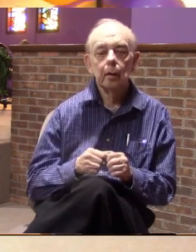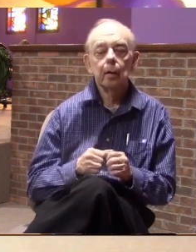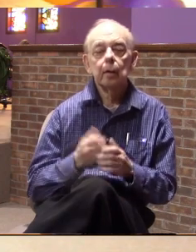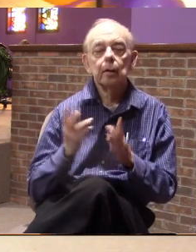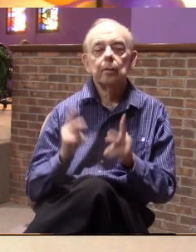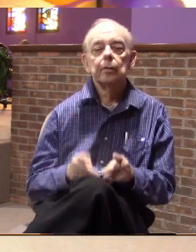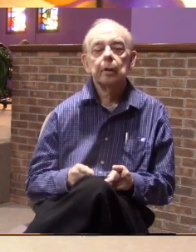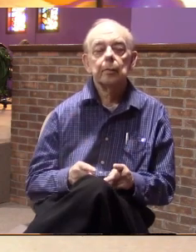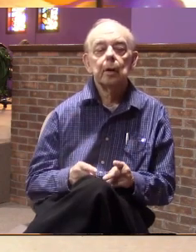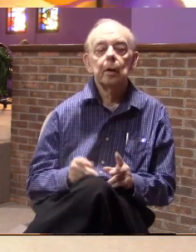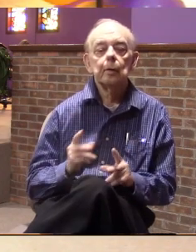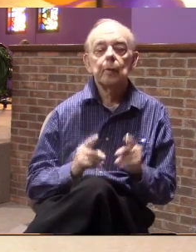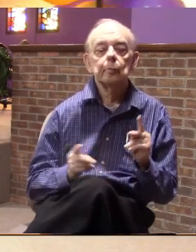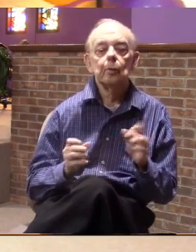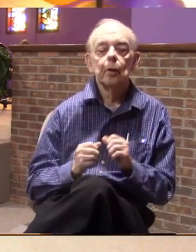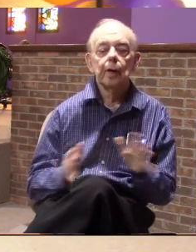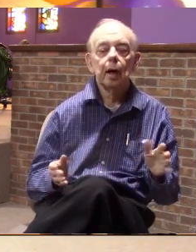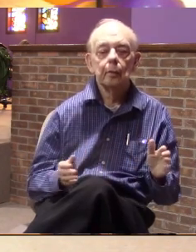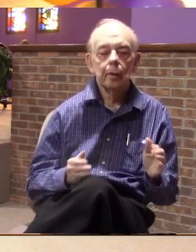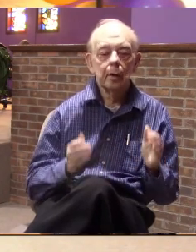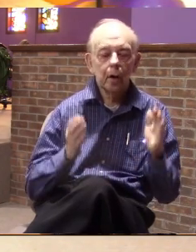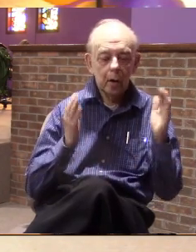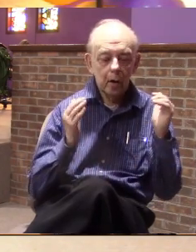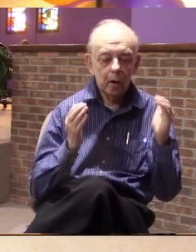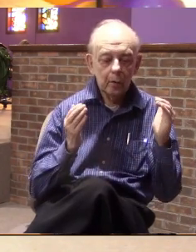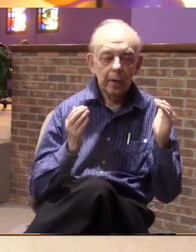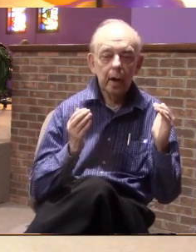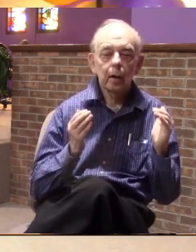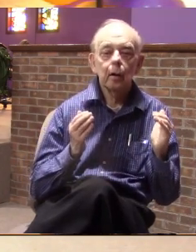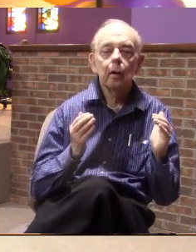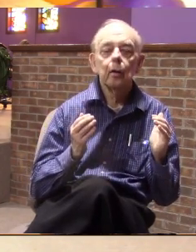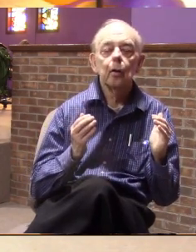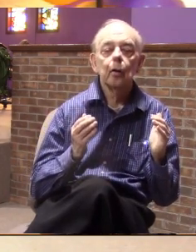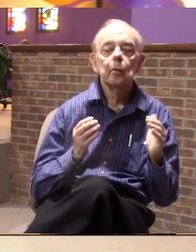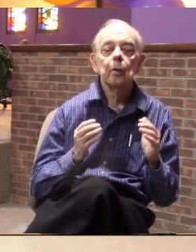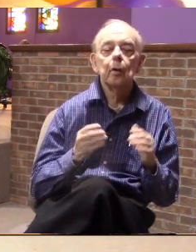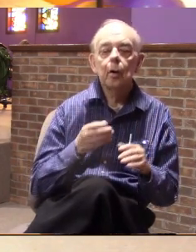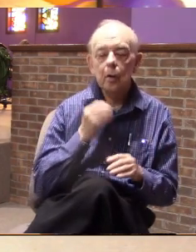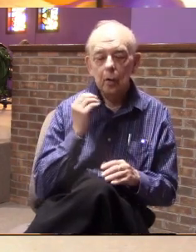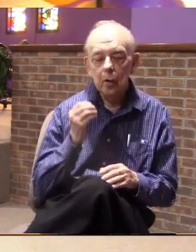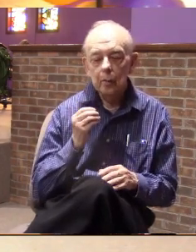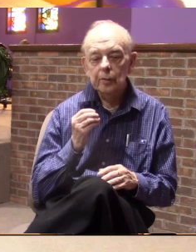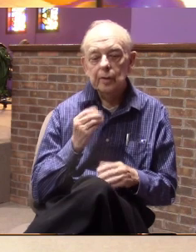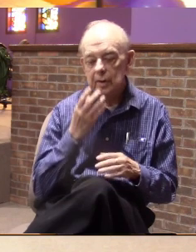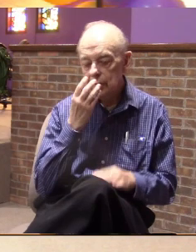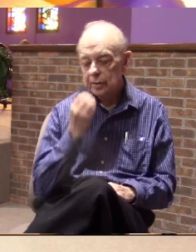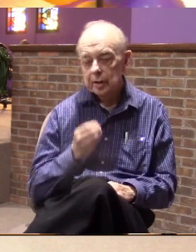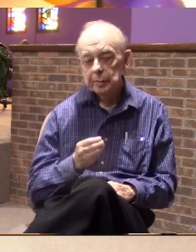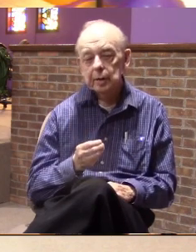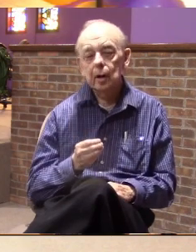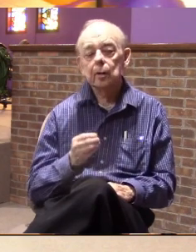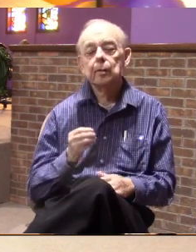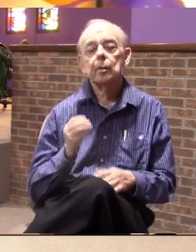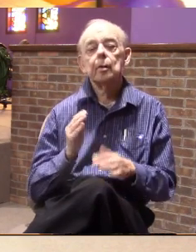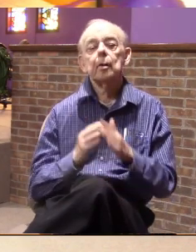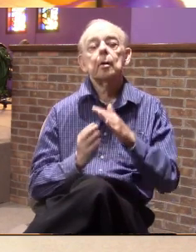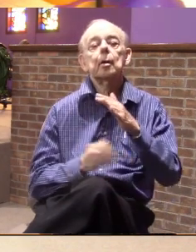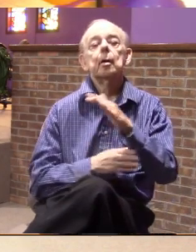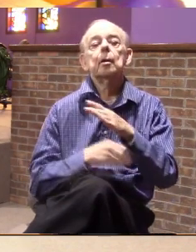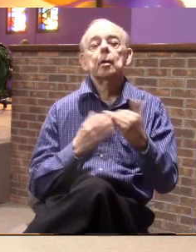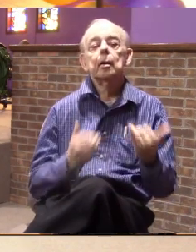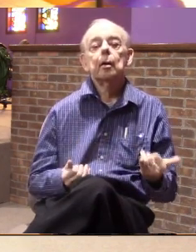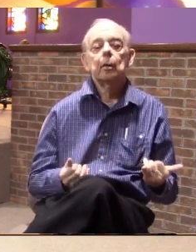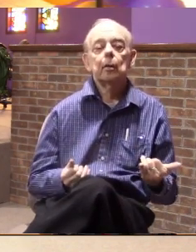any homeless people sleeping underneath the bridge or on the banks. But today,